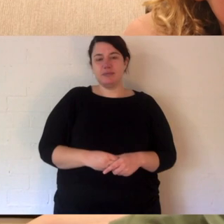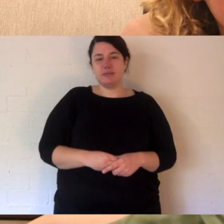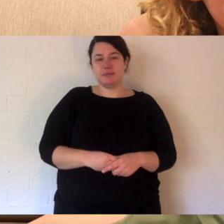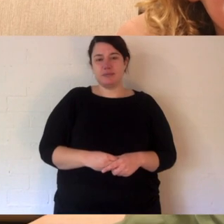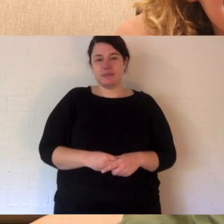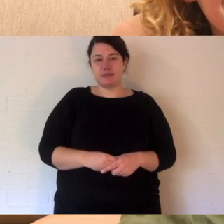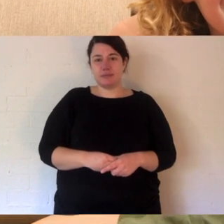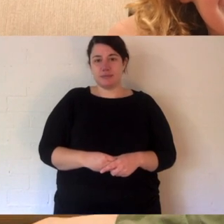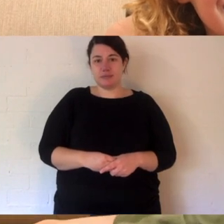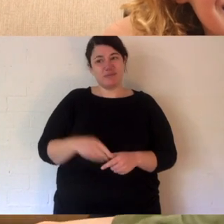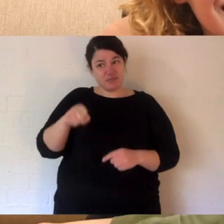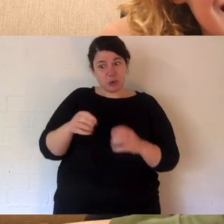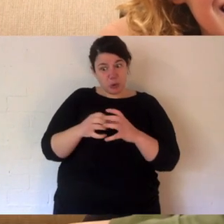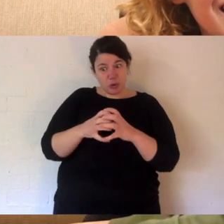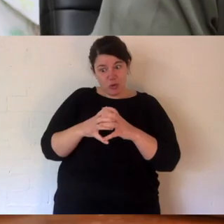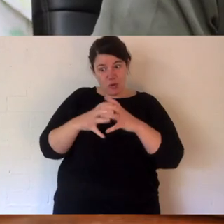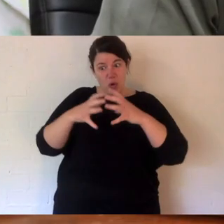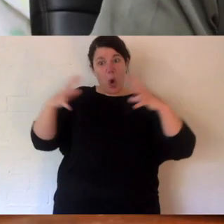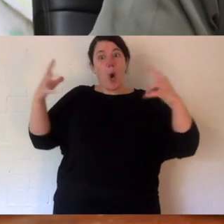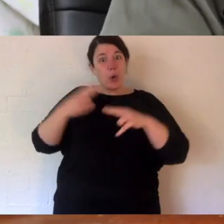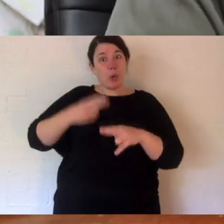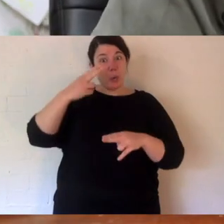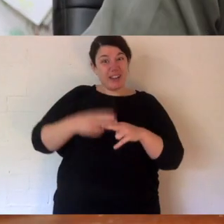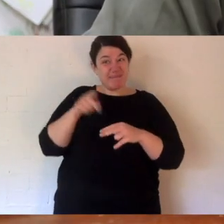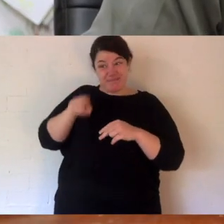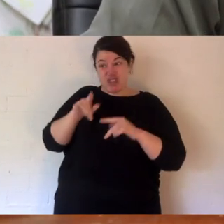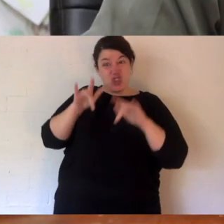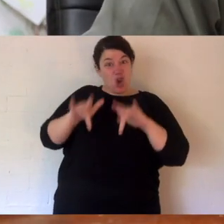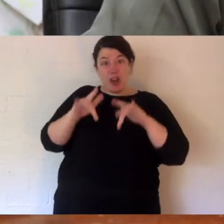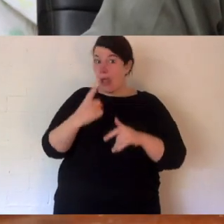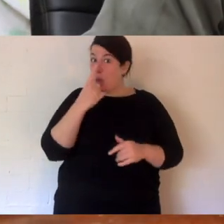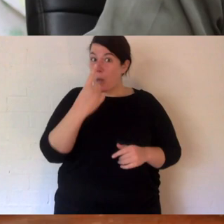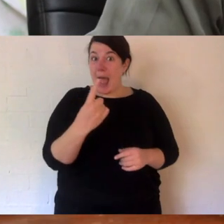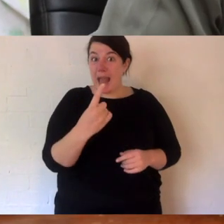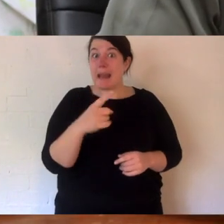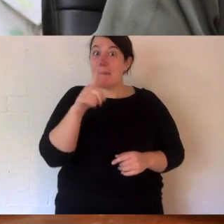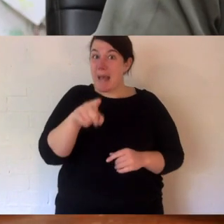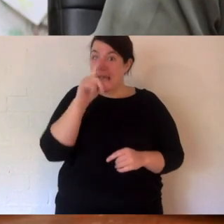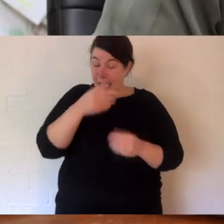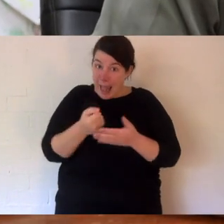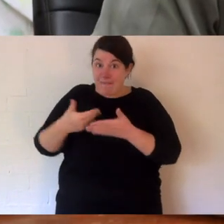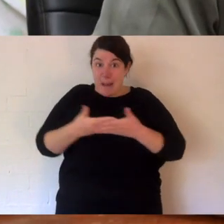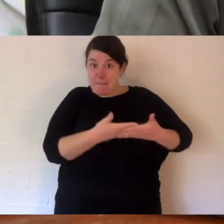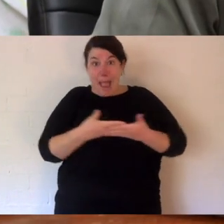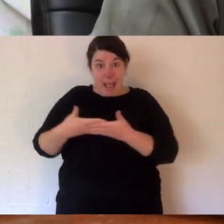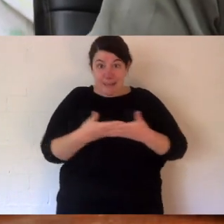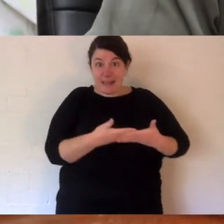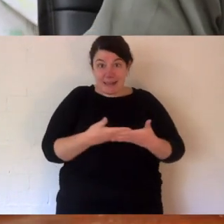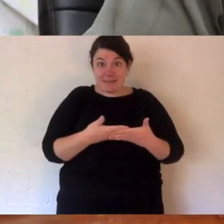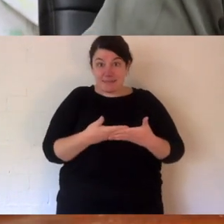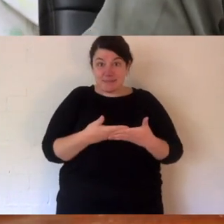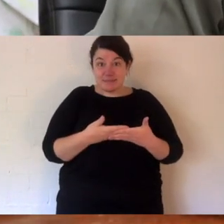is that they grow up very rapidly. And so Ella here isn't quite a year old, and she's already at the stage where she could have a joey.